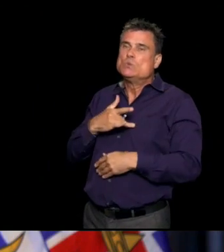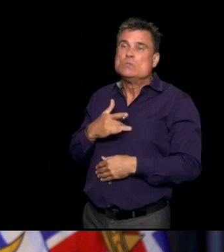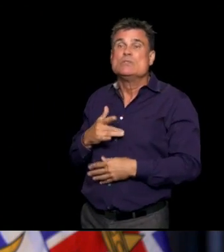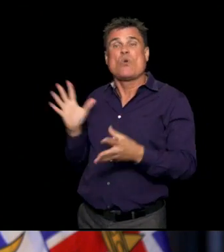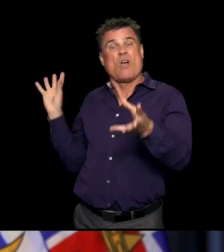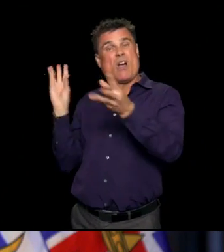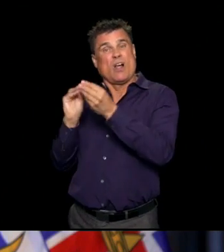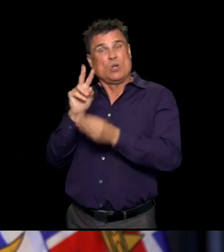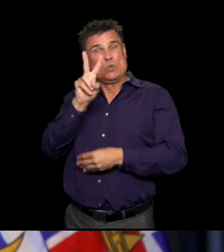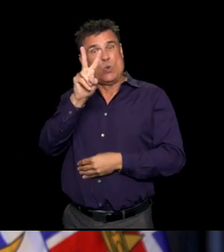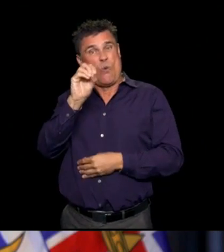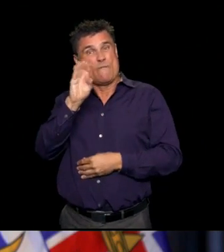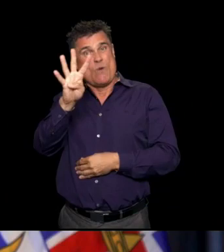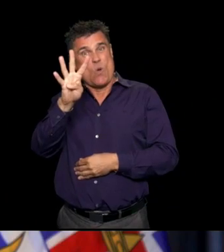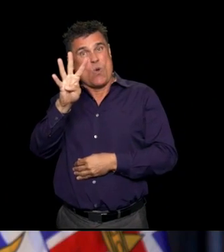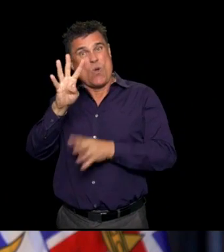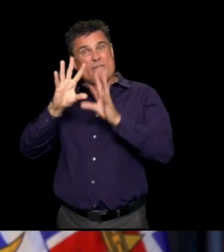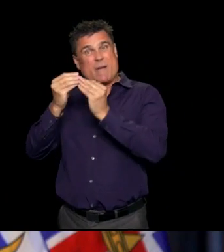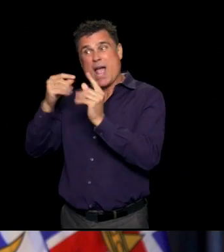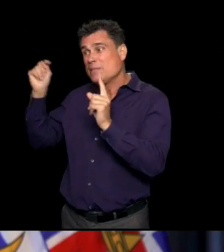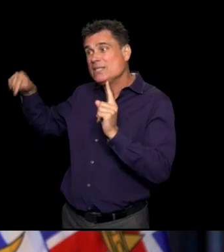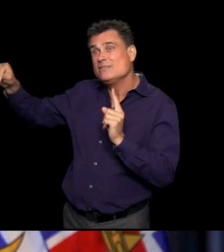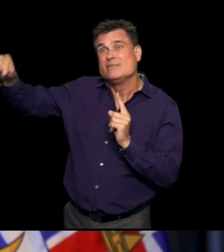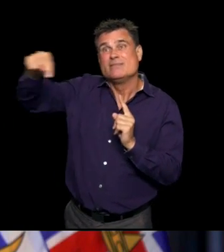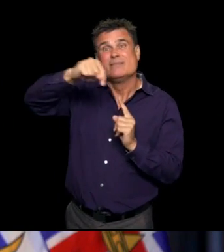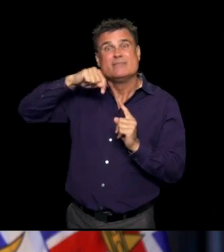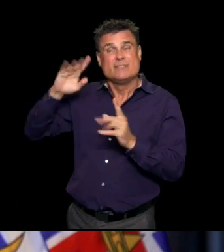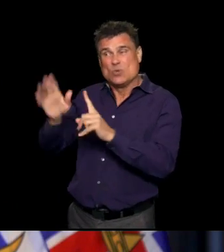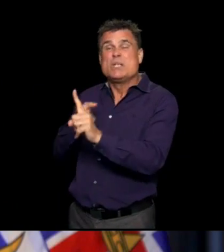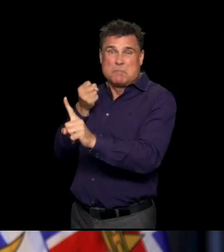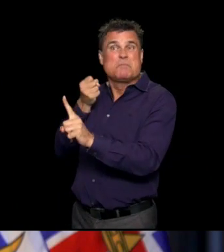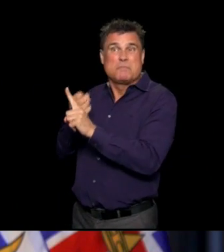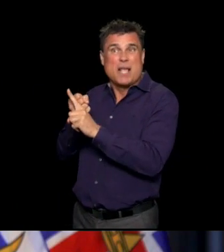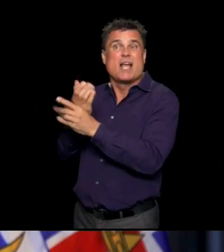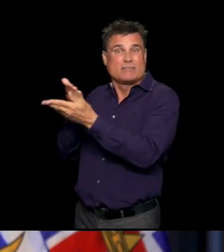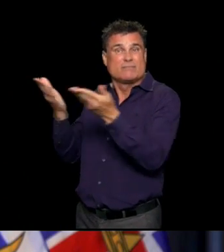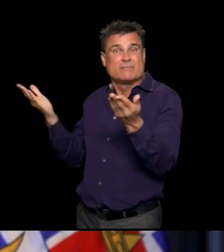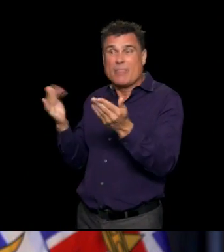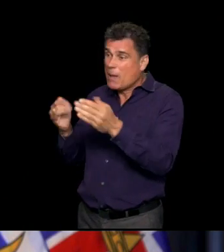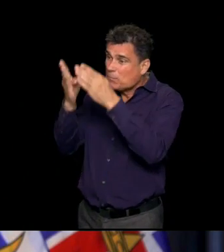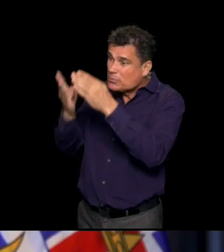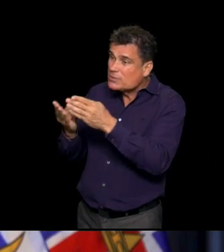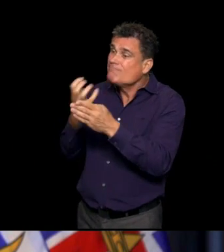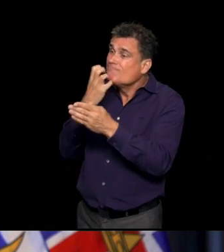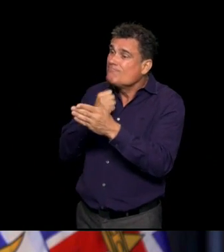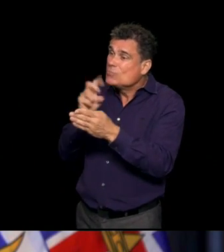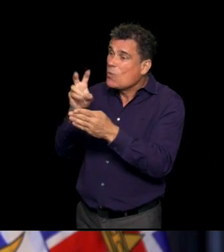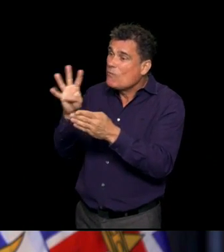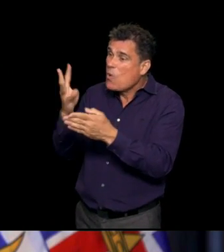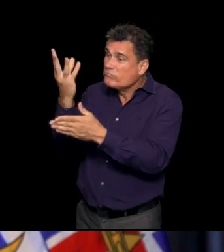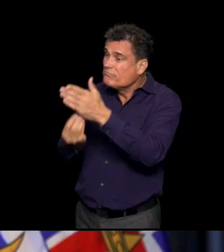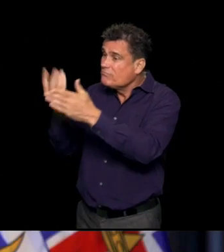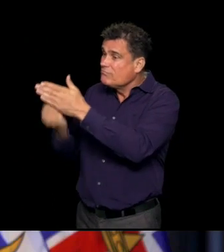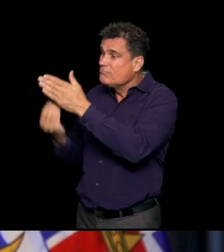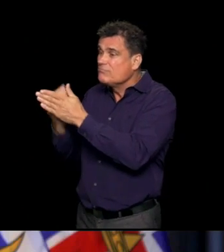203 other families who have lost their loved ones from COVID-19. I also want to take the opportunity to express